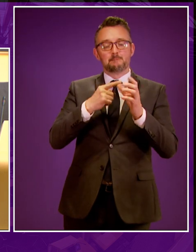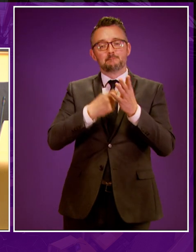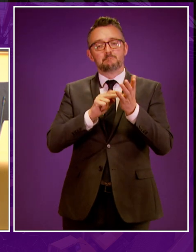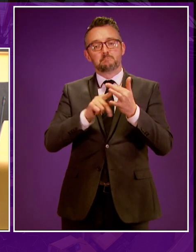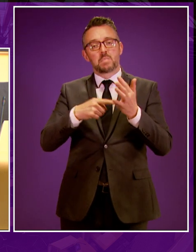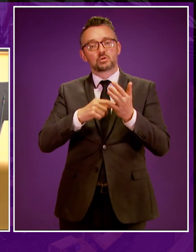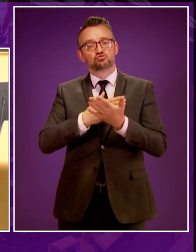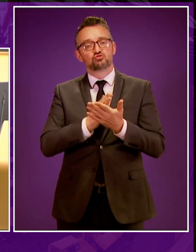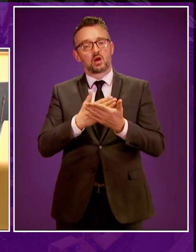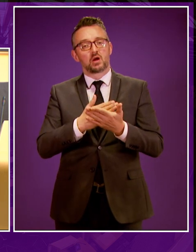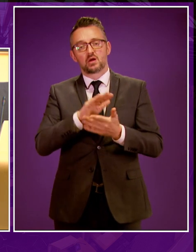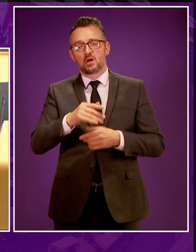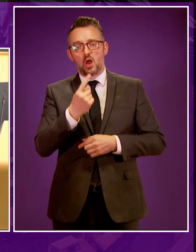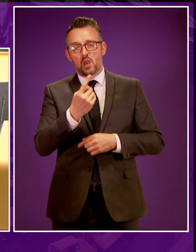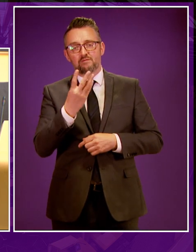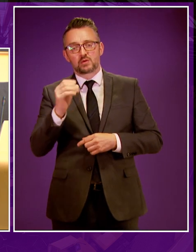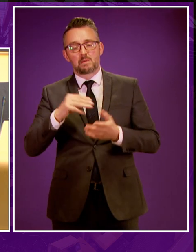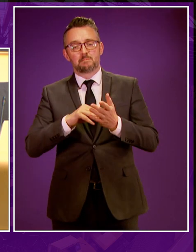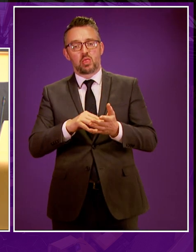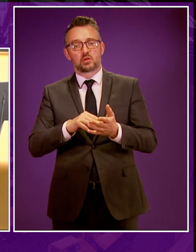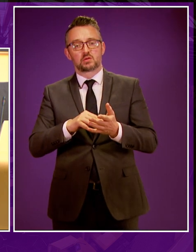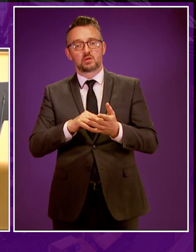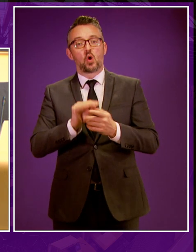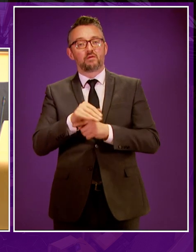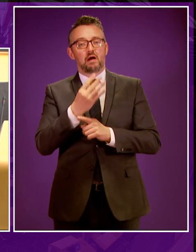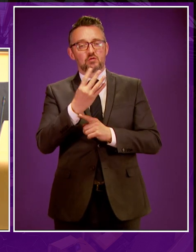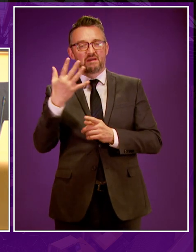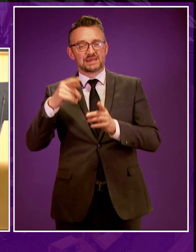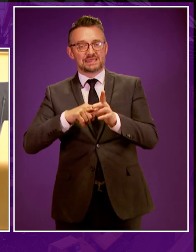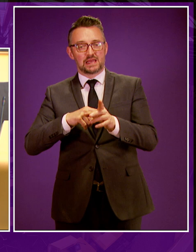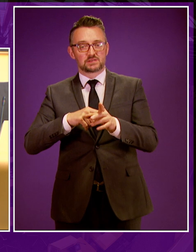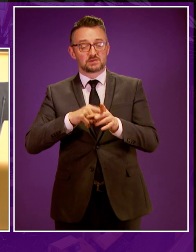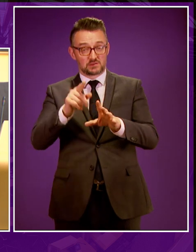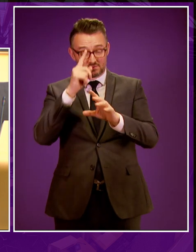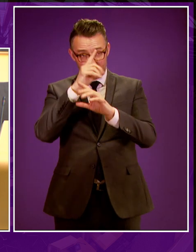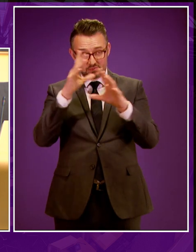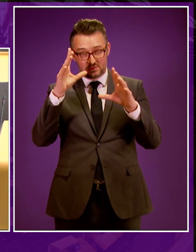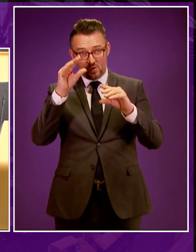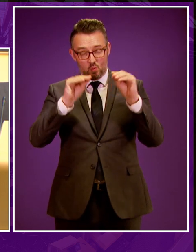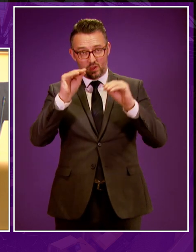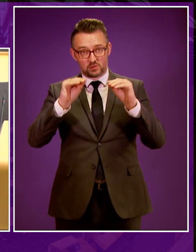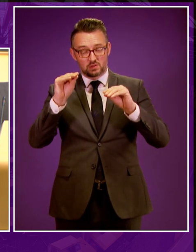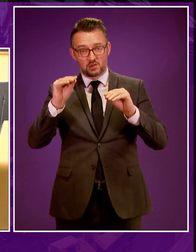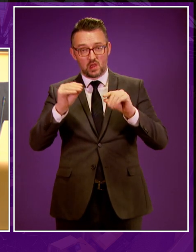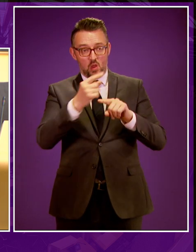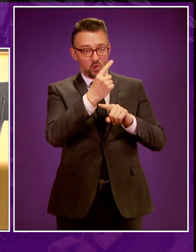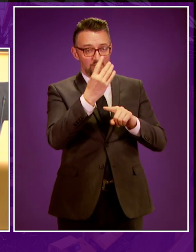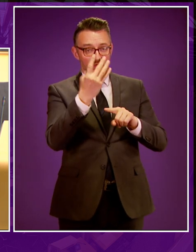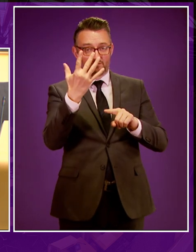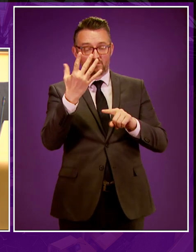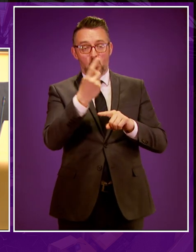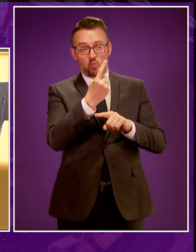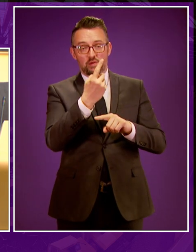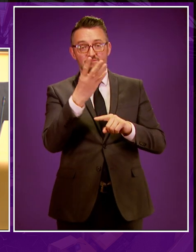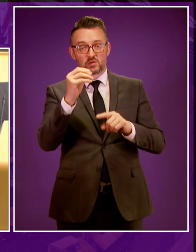of about £140 million over 45 years. Now just pause and work that out. £140